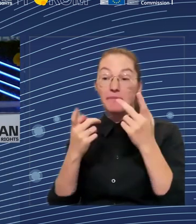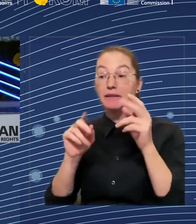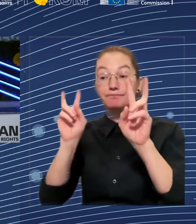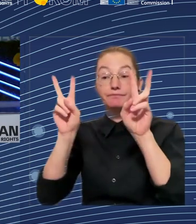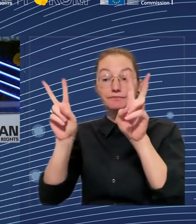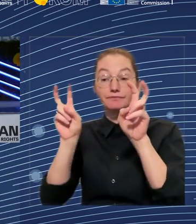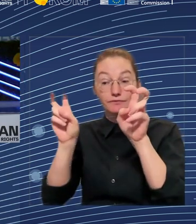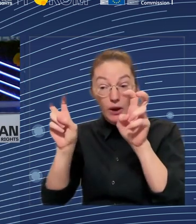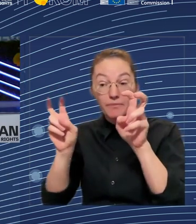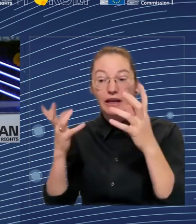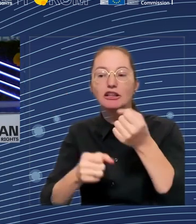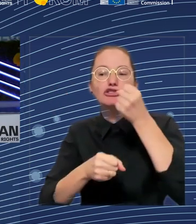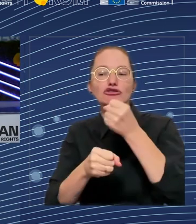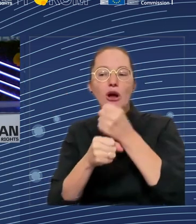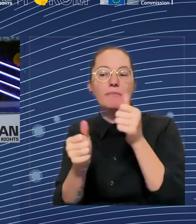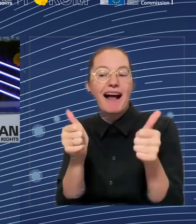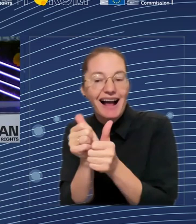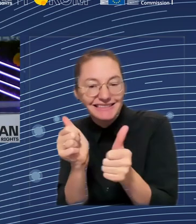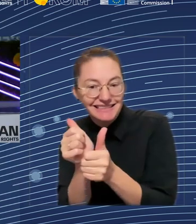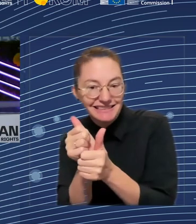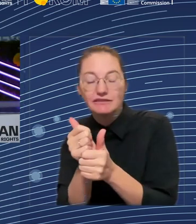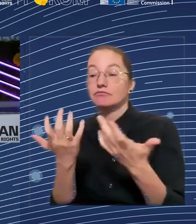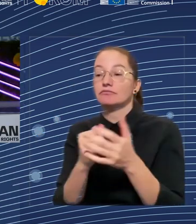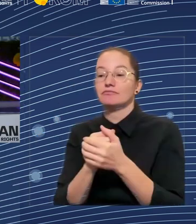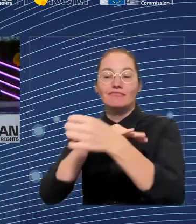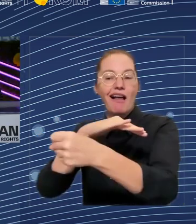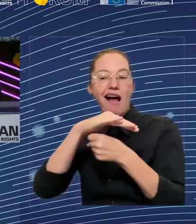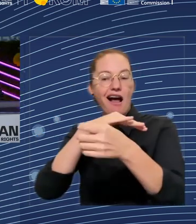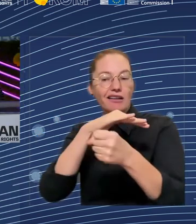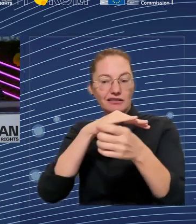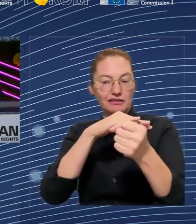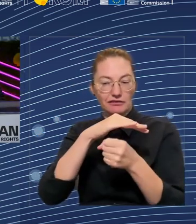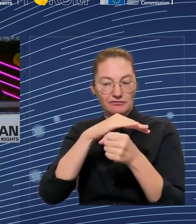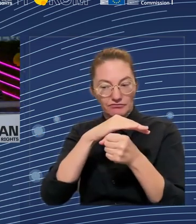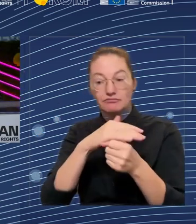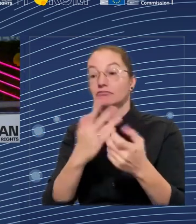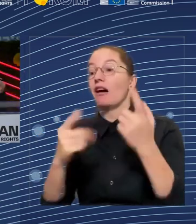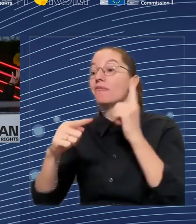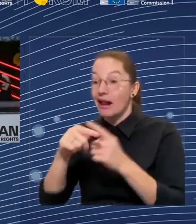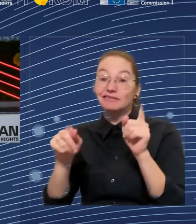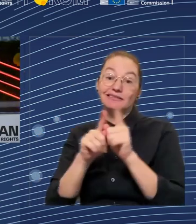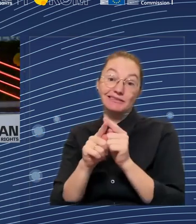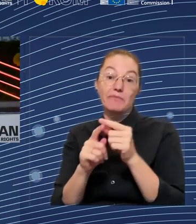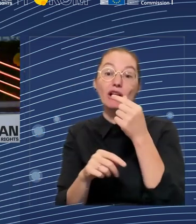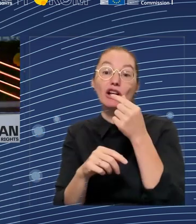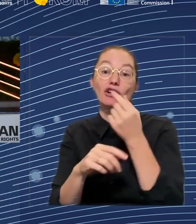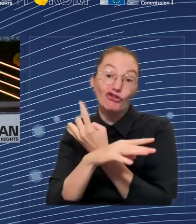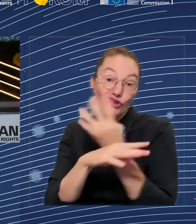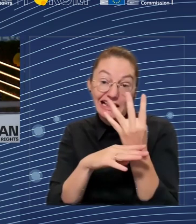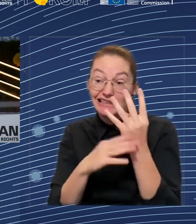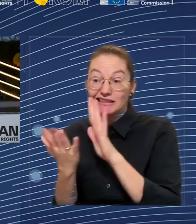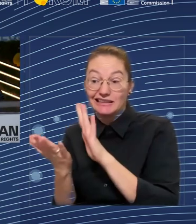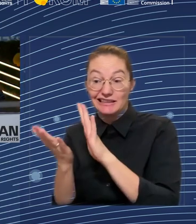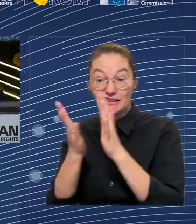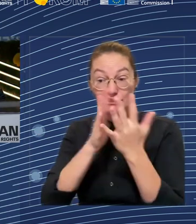entrepreneurship. And I, for instance, yesterday, we also heard that, for instance, I mean, the head of the German PES,